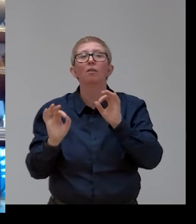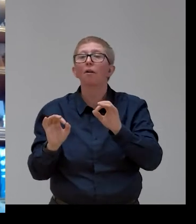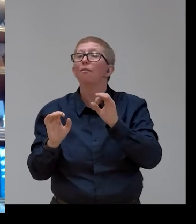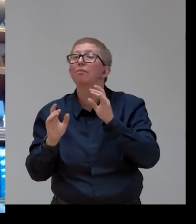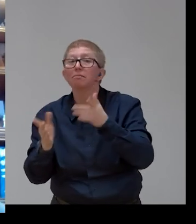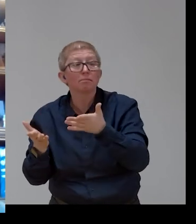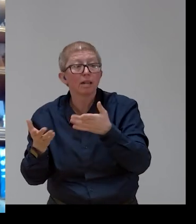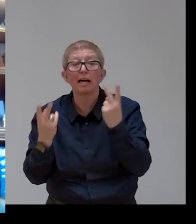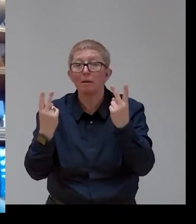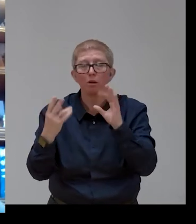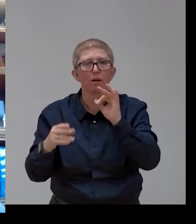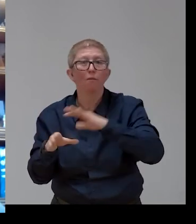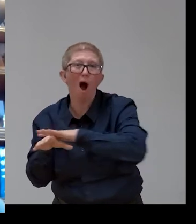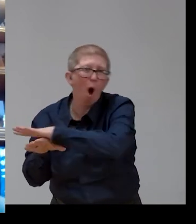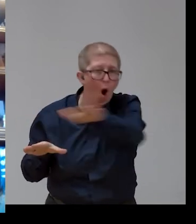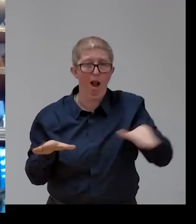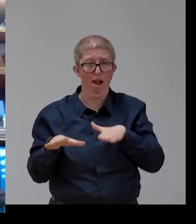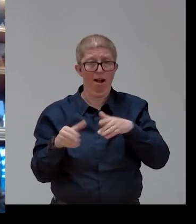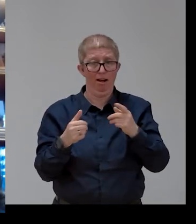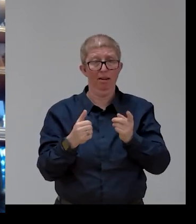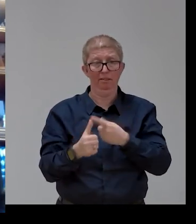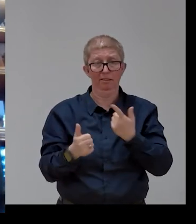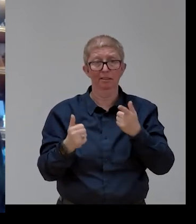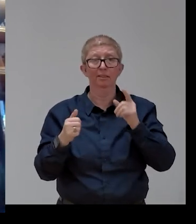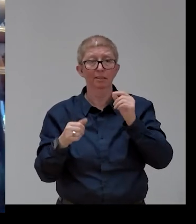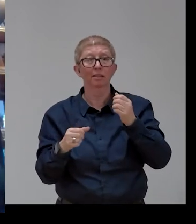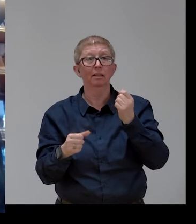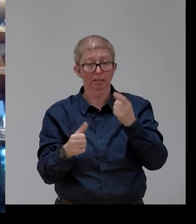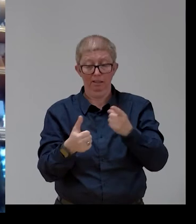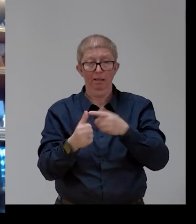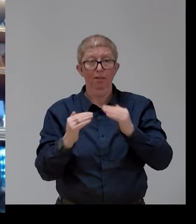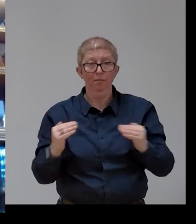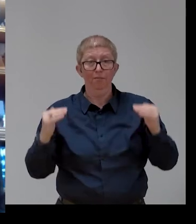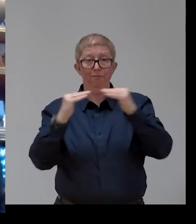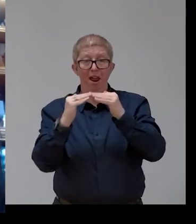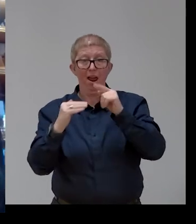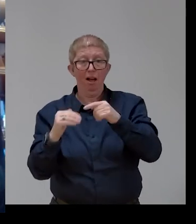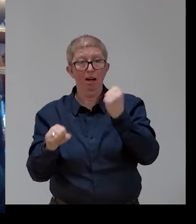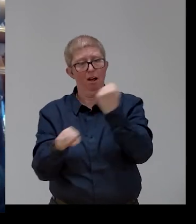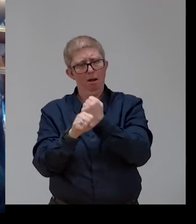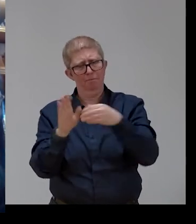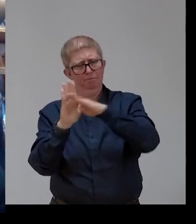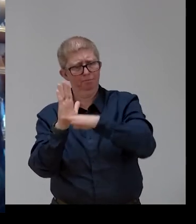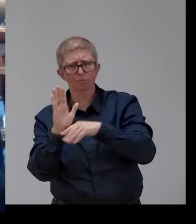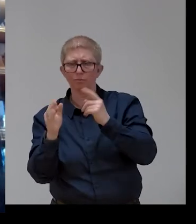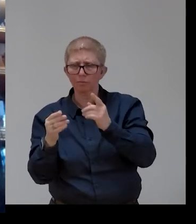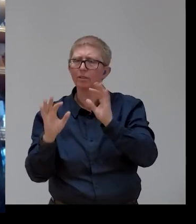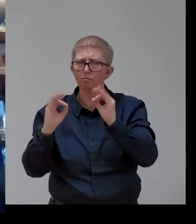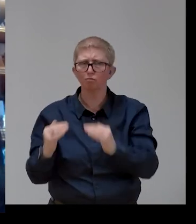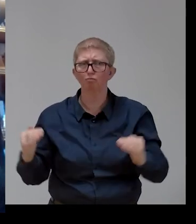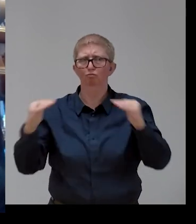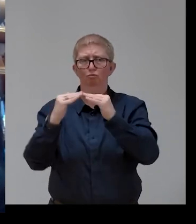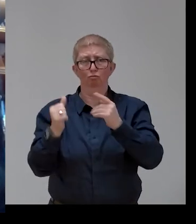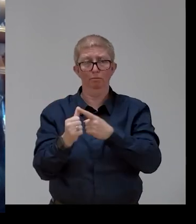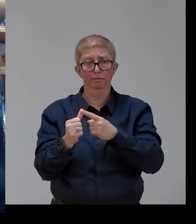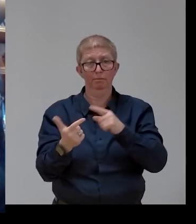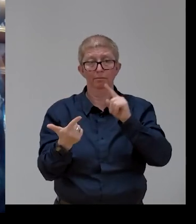It's for all the people. And the third one, social protection and inclusion. So,